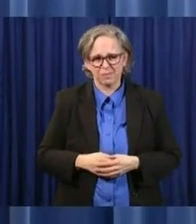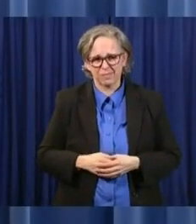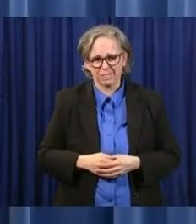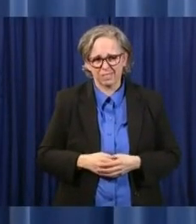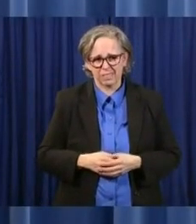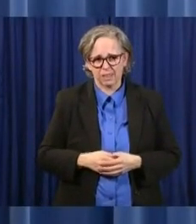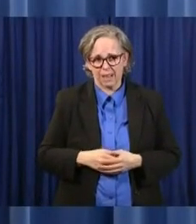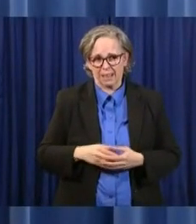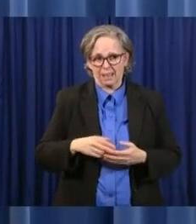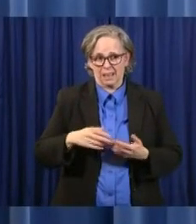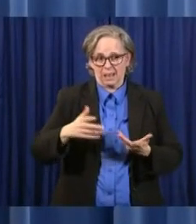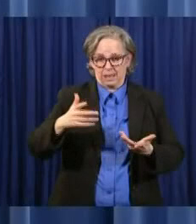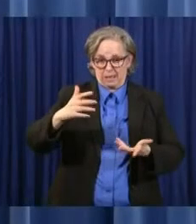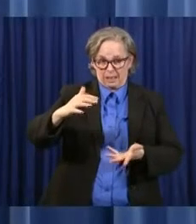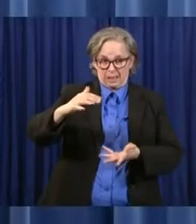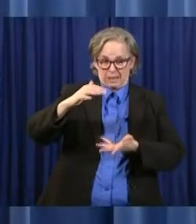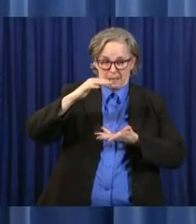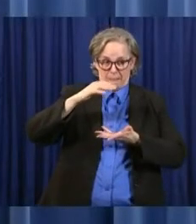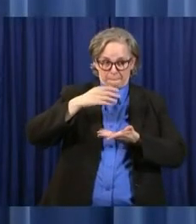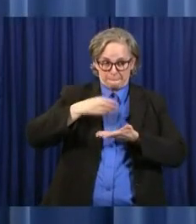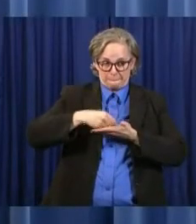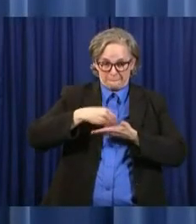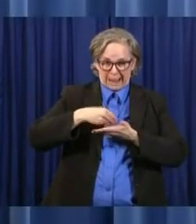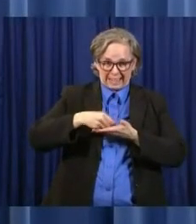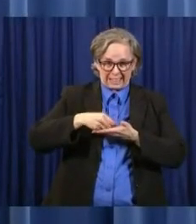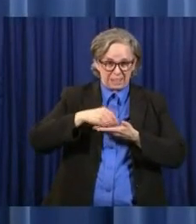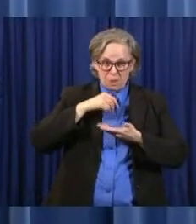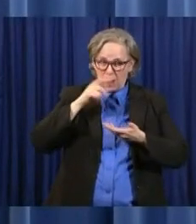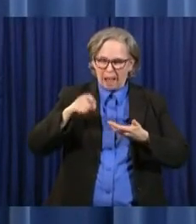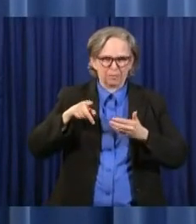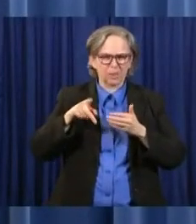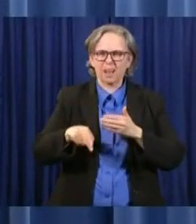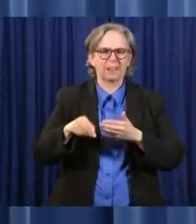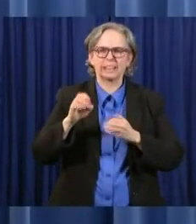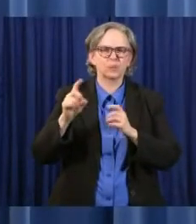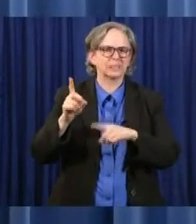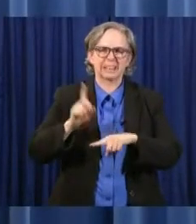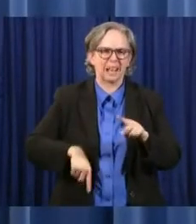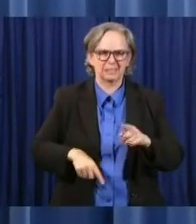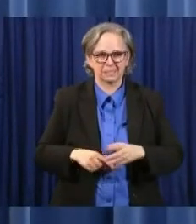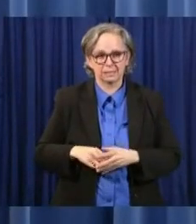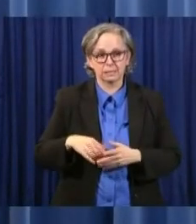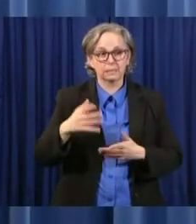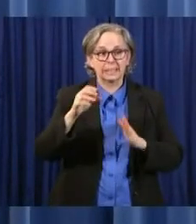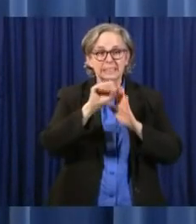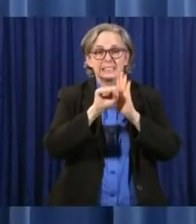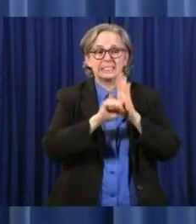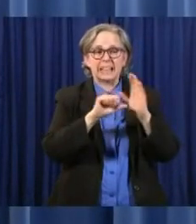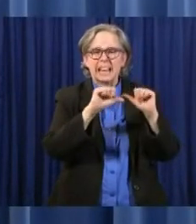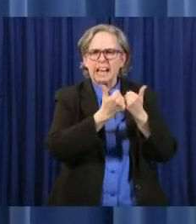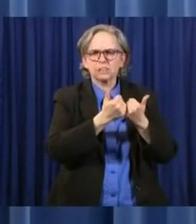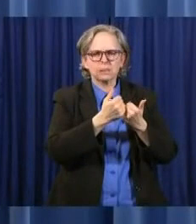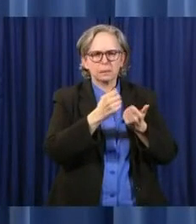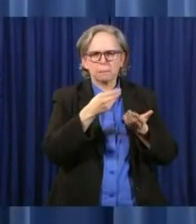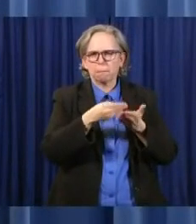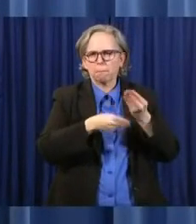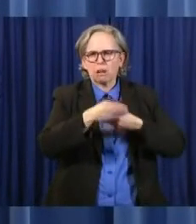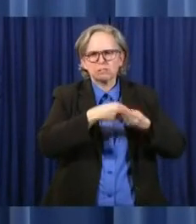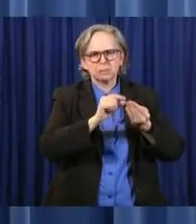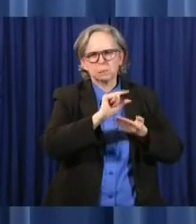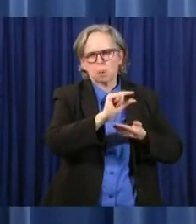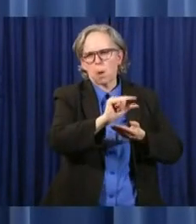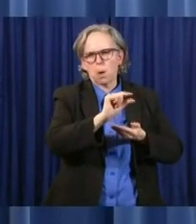you, you need, uh, because it's such a small percentage of the budget. And so when you look at the big ticket items today, it's Medicaid,